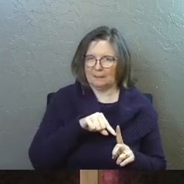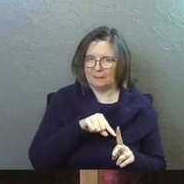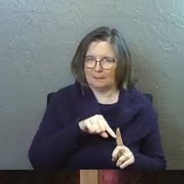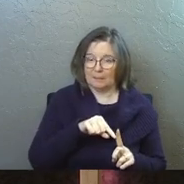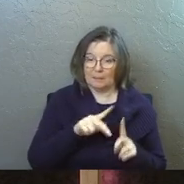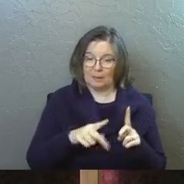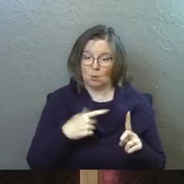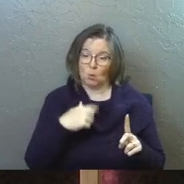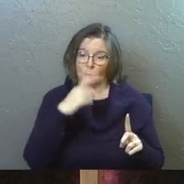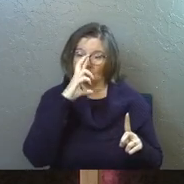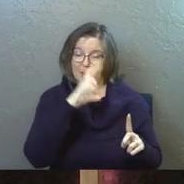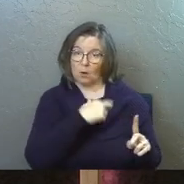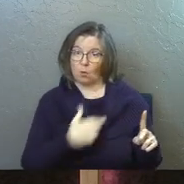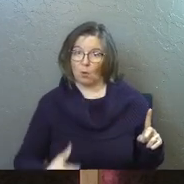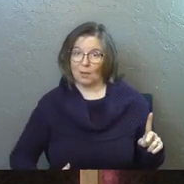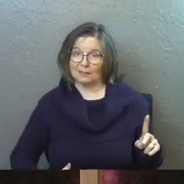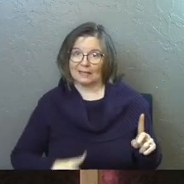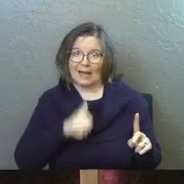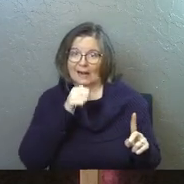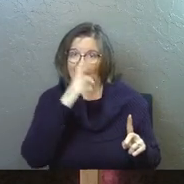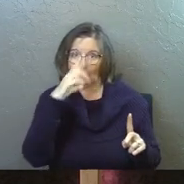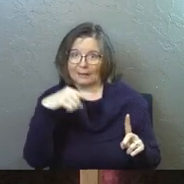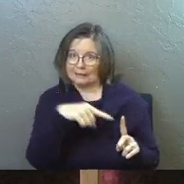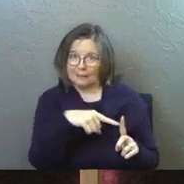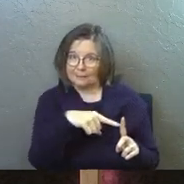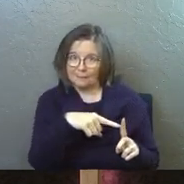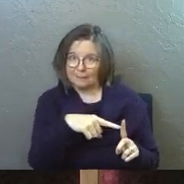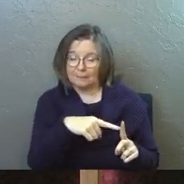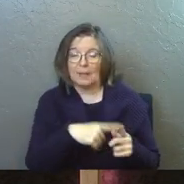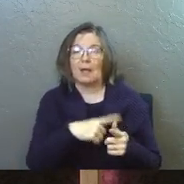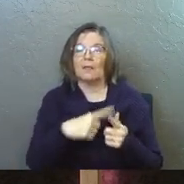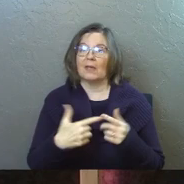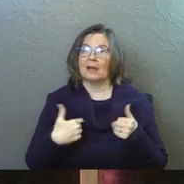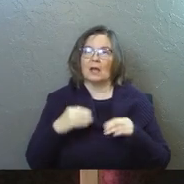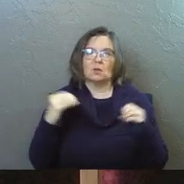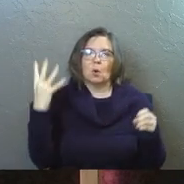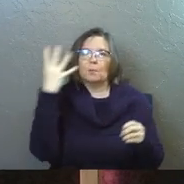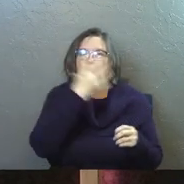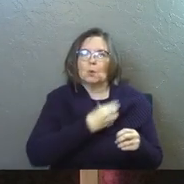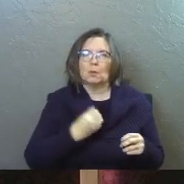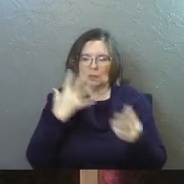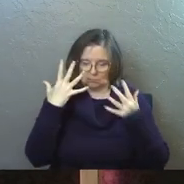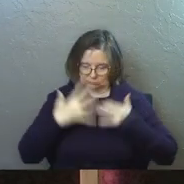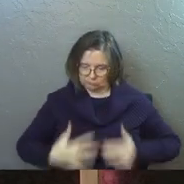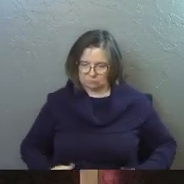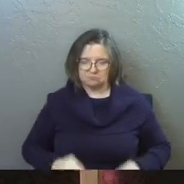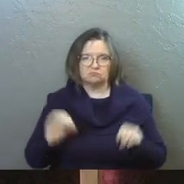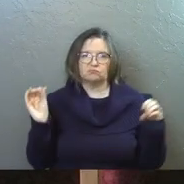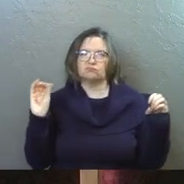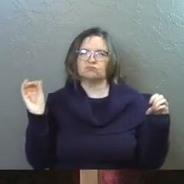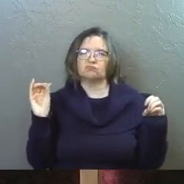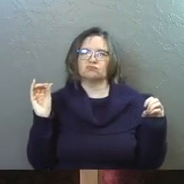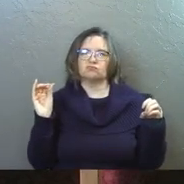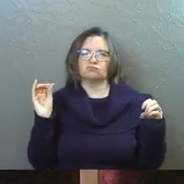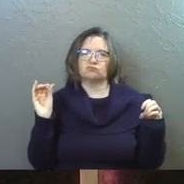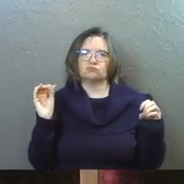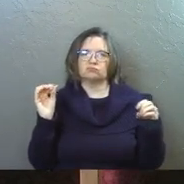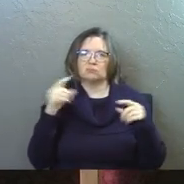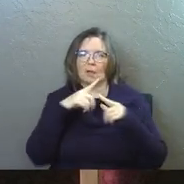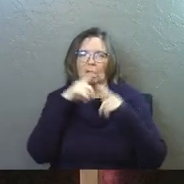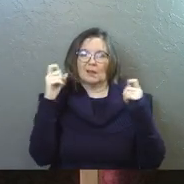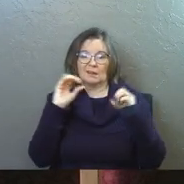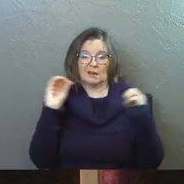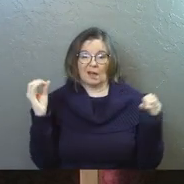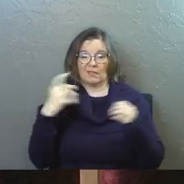royalty maybe are not respecting him. And then he's got no beauty that we should desire him. He's got